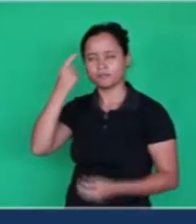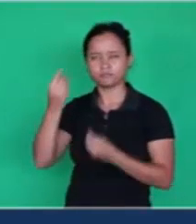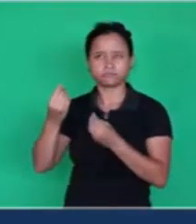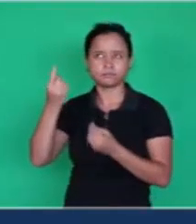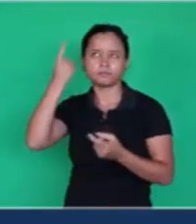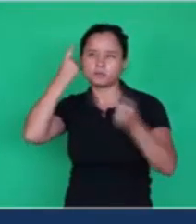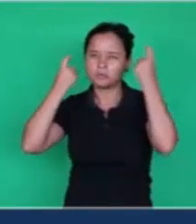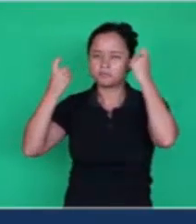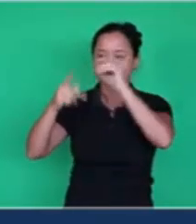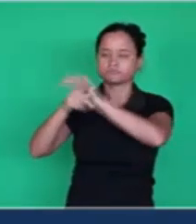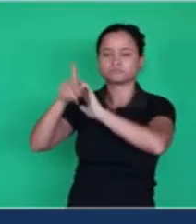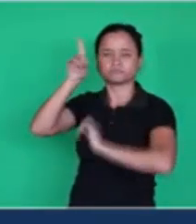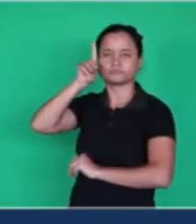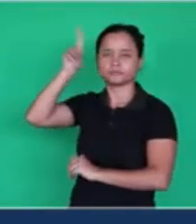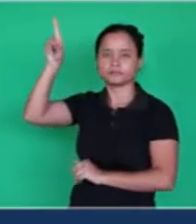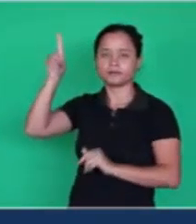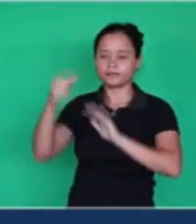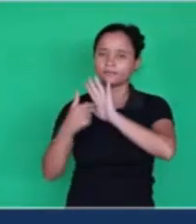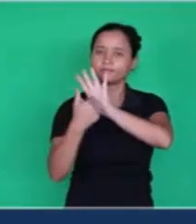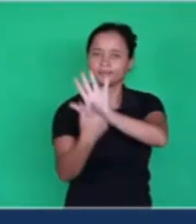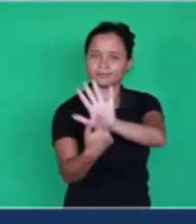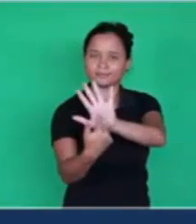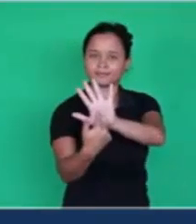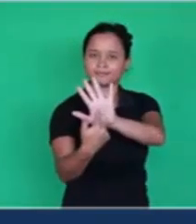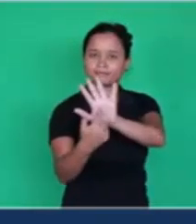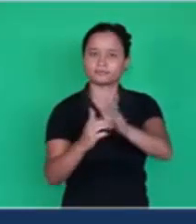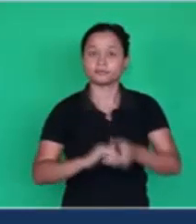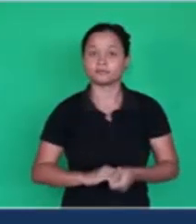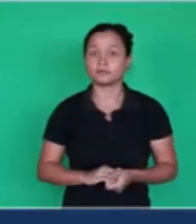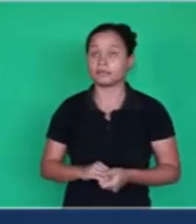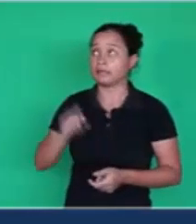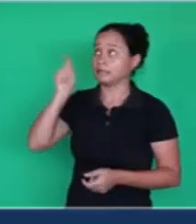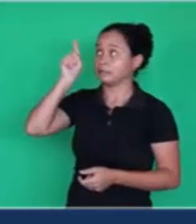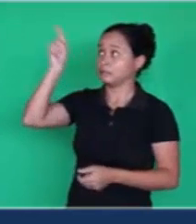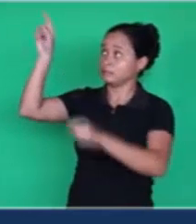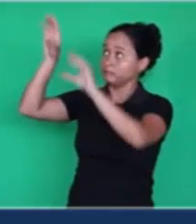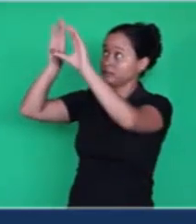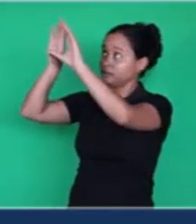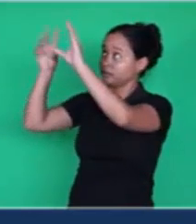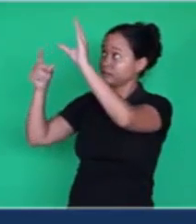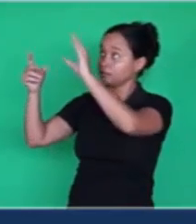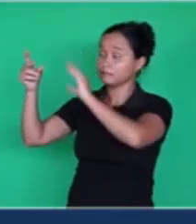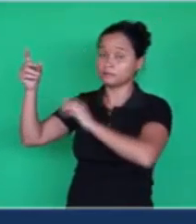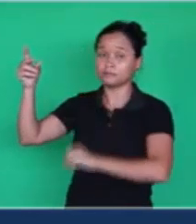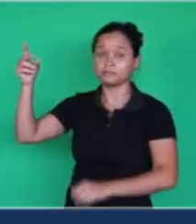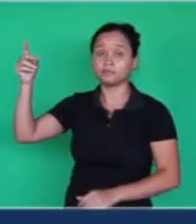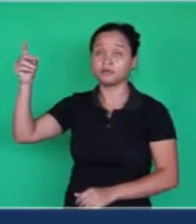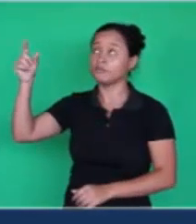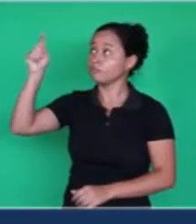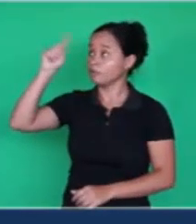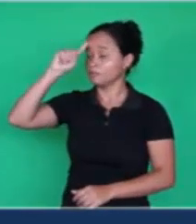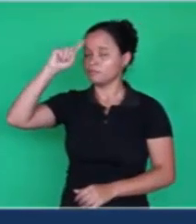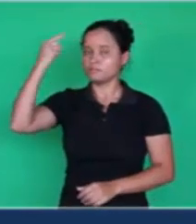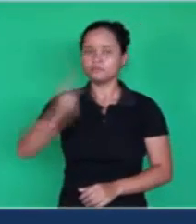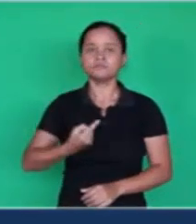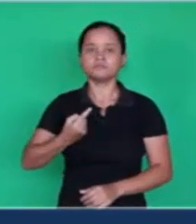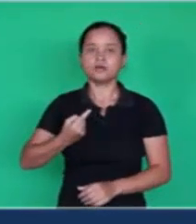of God is to show what was in eternity, and He sent here. It was Jesus.